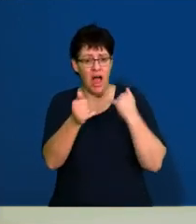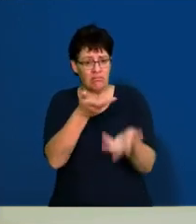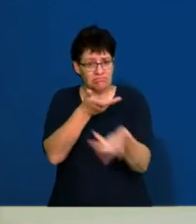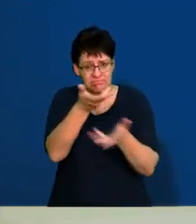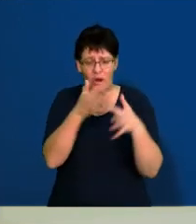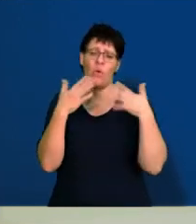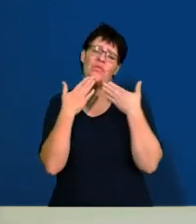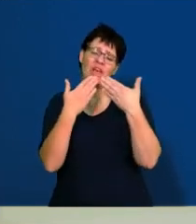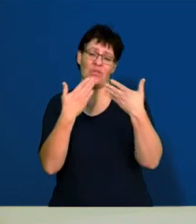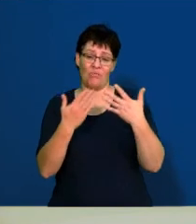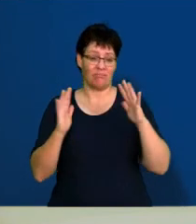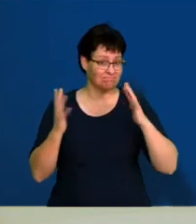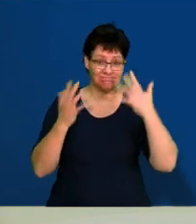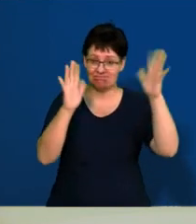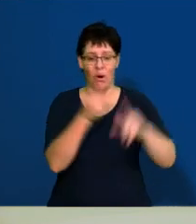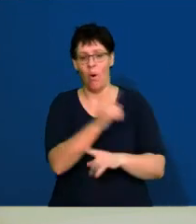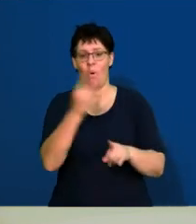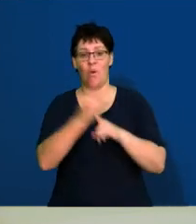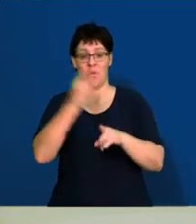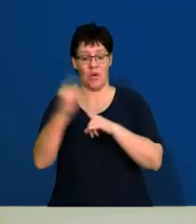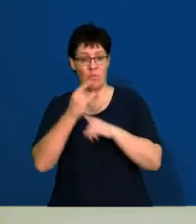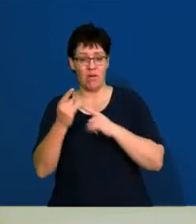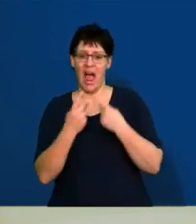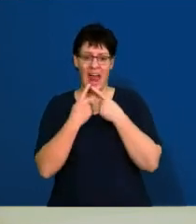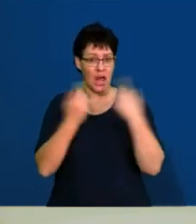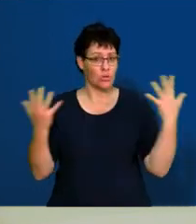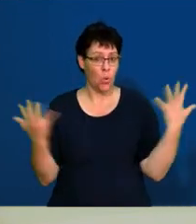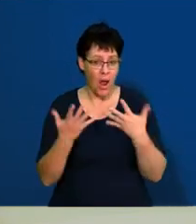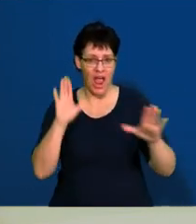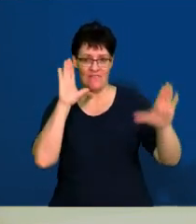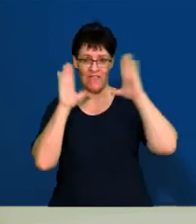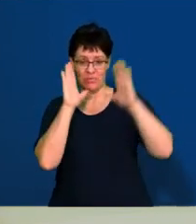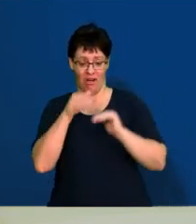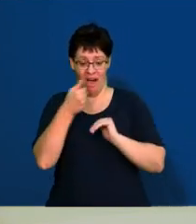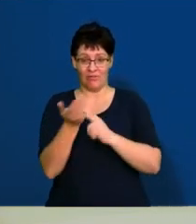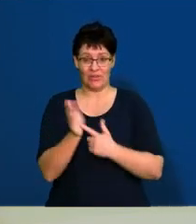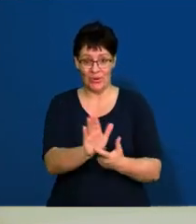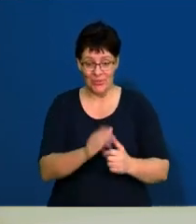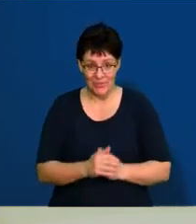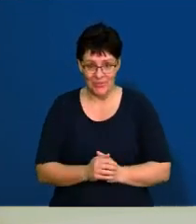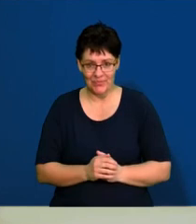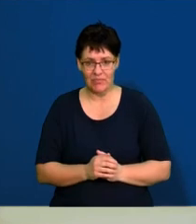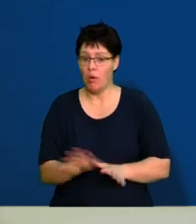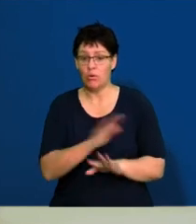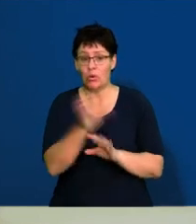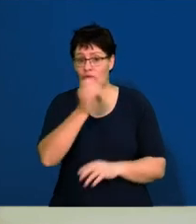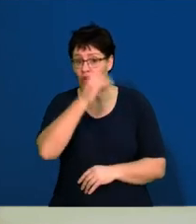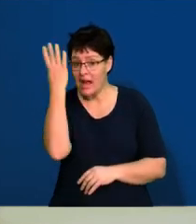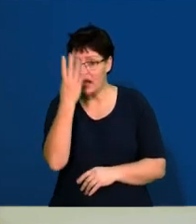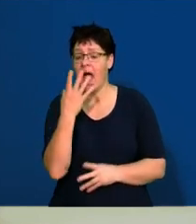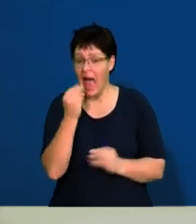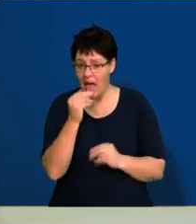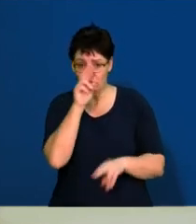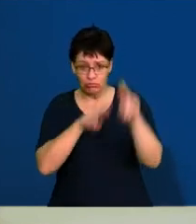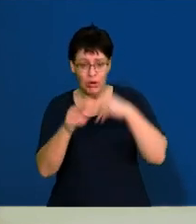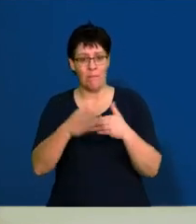A big congratulations to all of our winners who will be announced on Facebook straight after the show. Don't forget, we've got the revision for